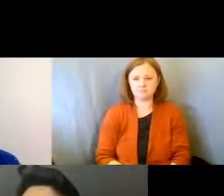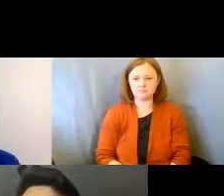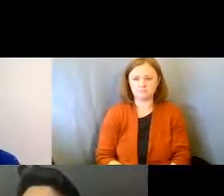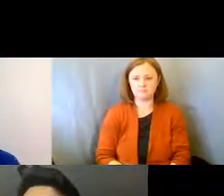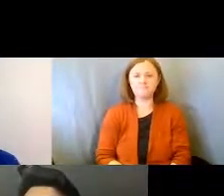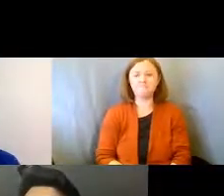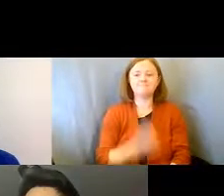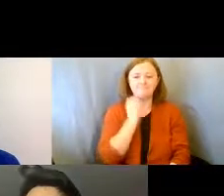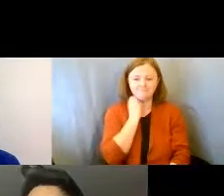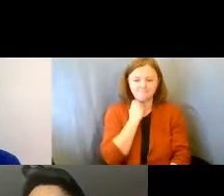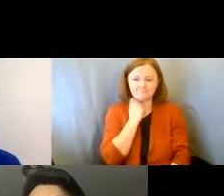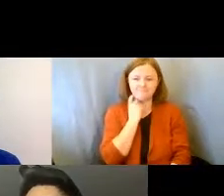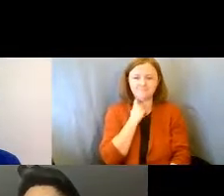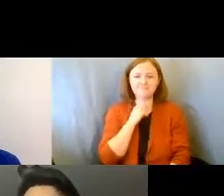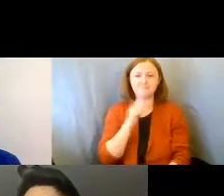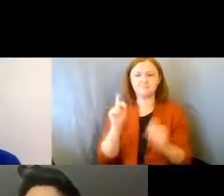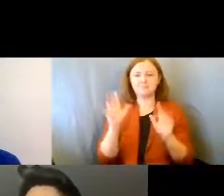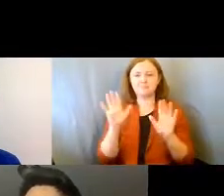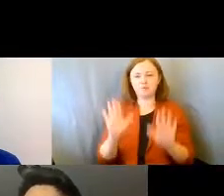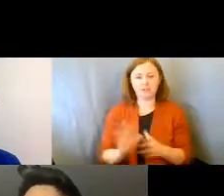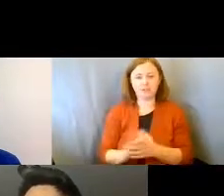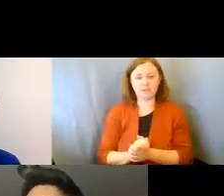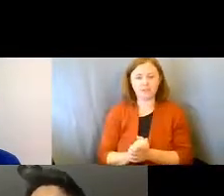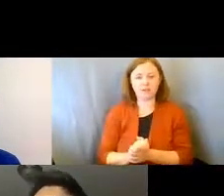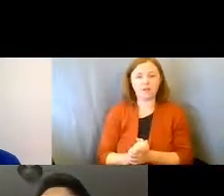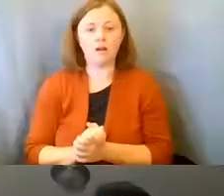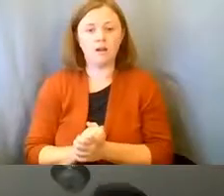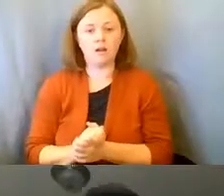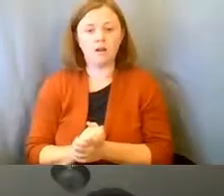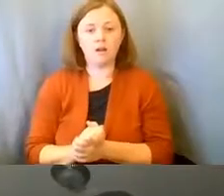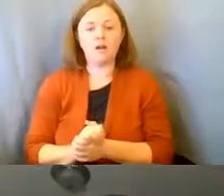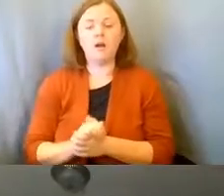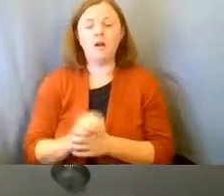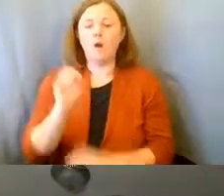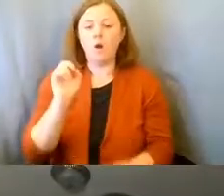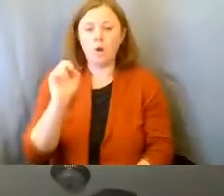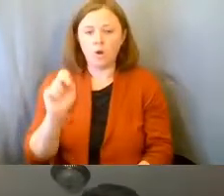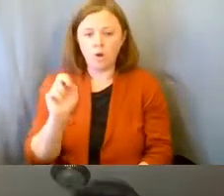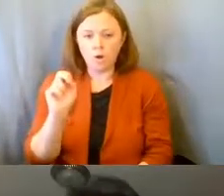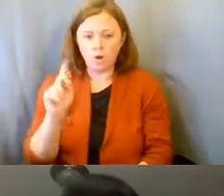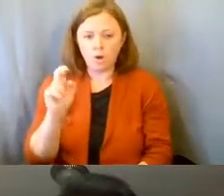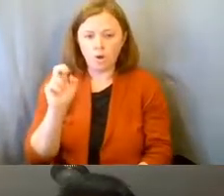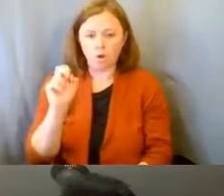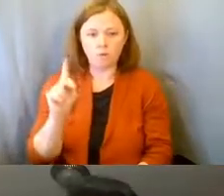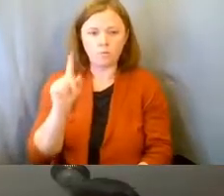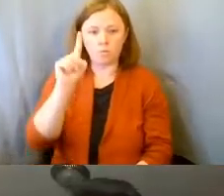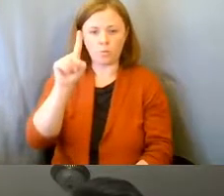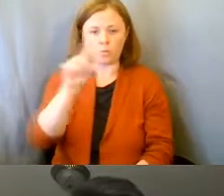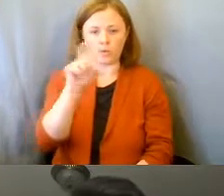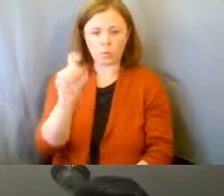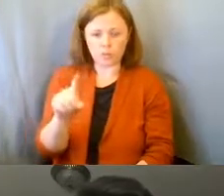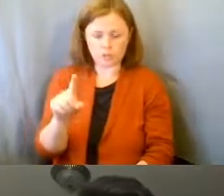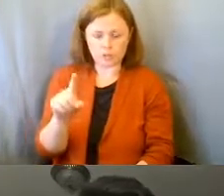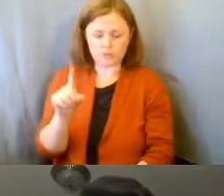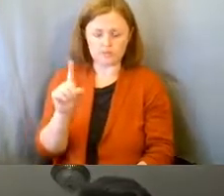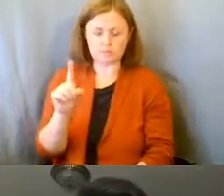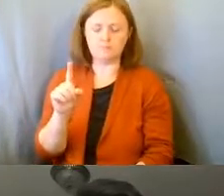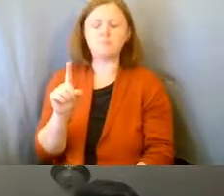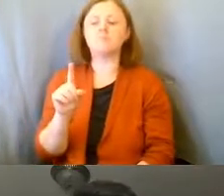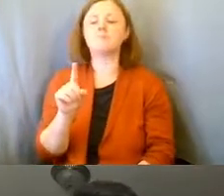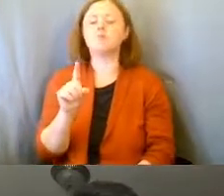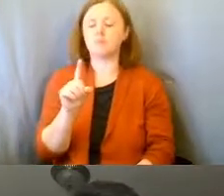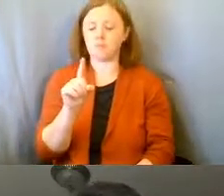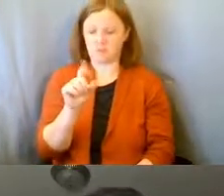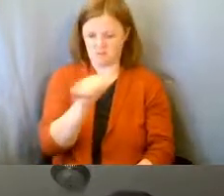Great. Okay. And there was one question that came through and it